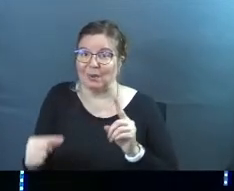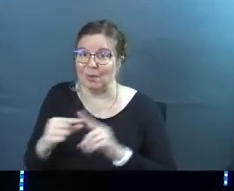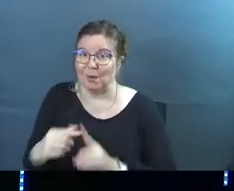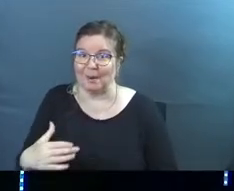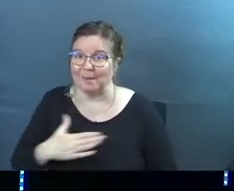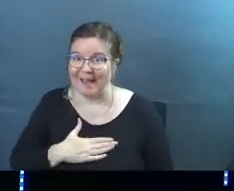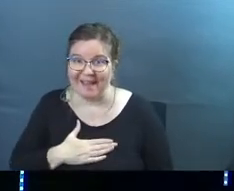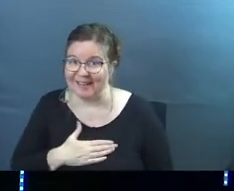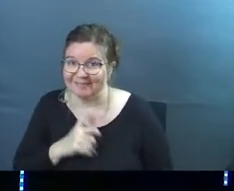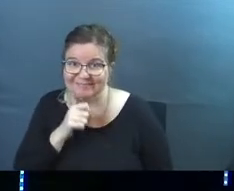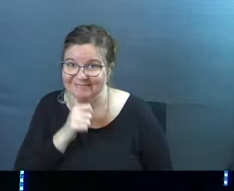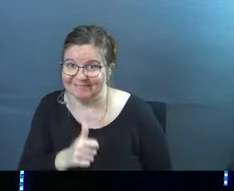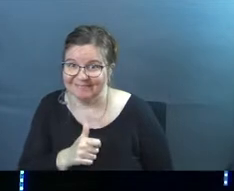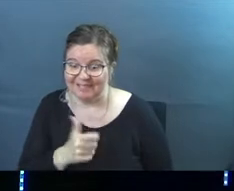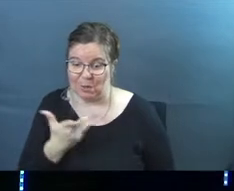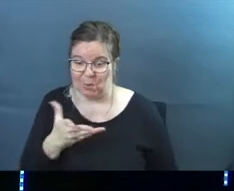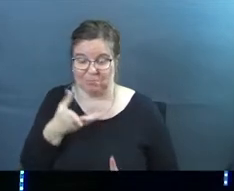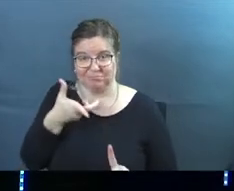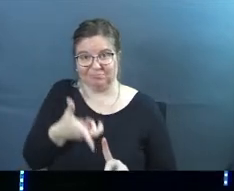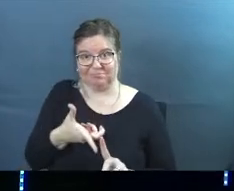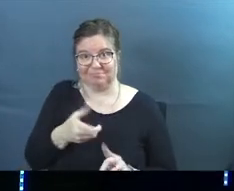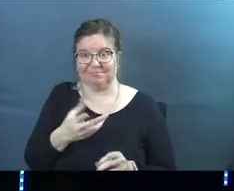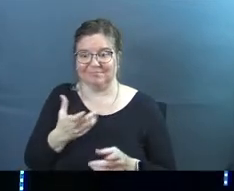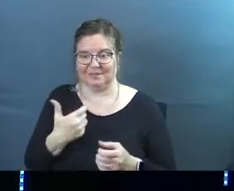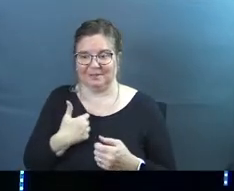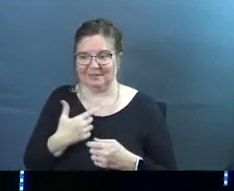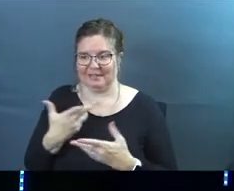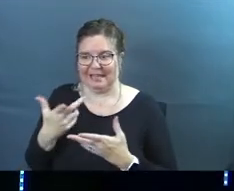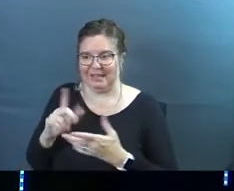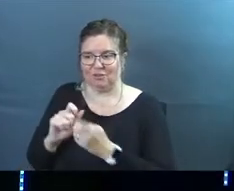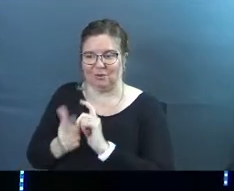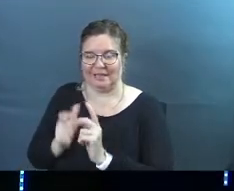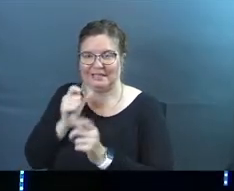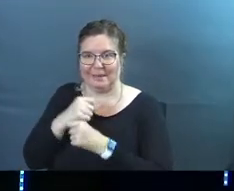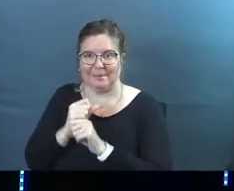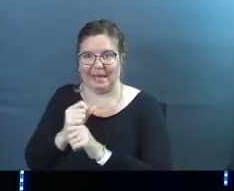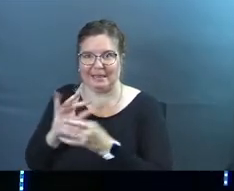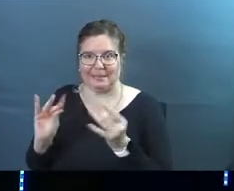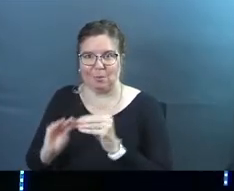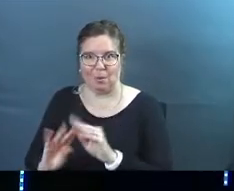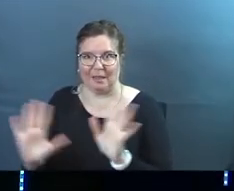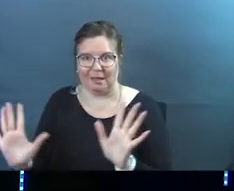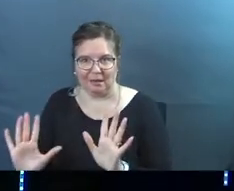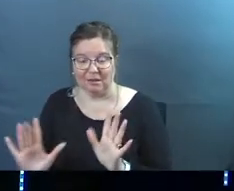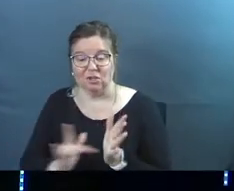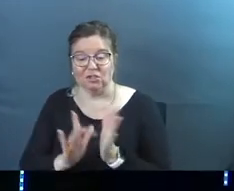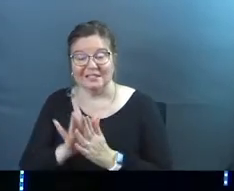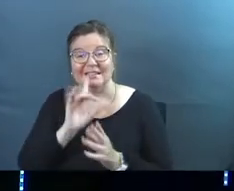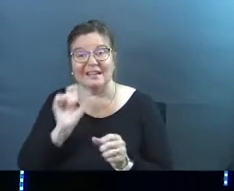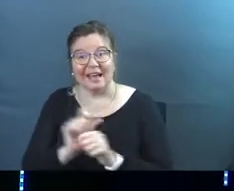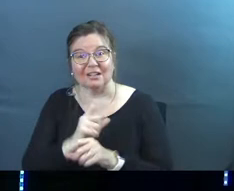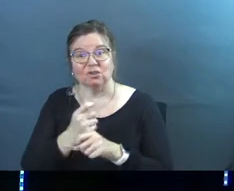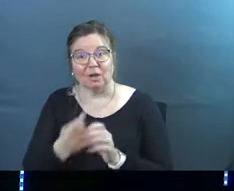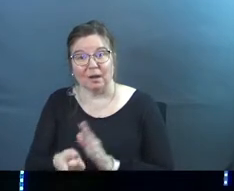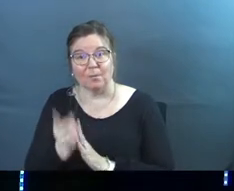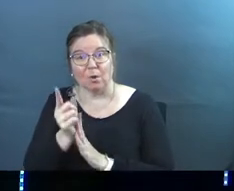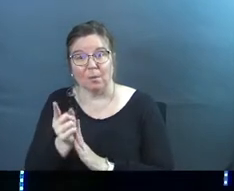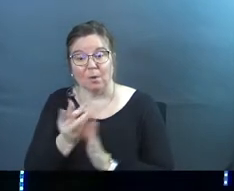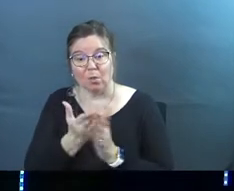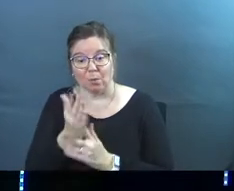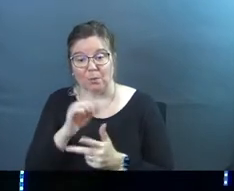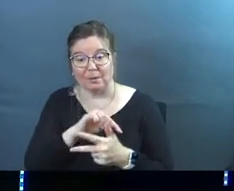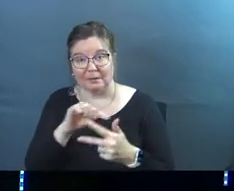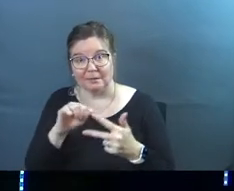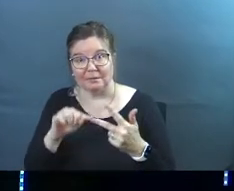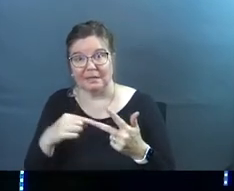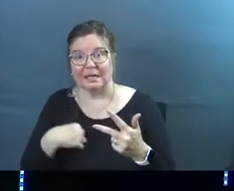word my there, just in order to make the sentence comprehensible. Jesus actually took a moment all three